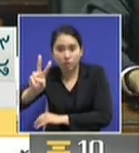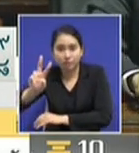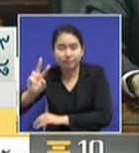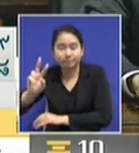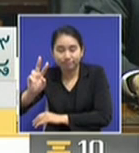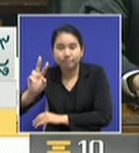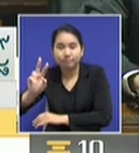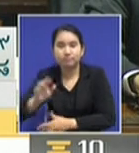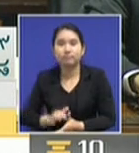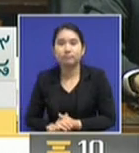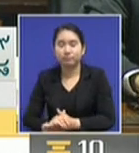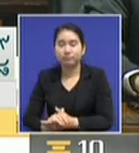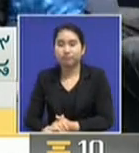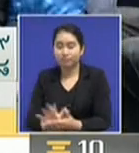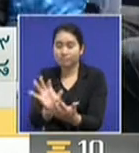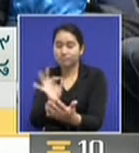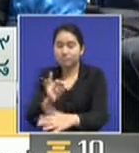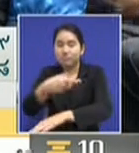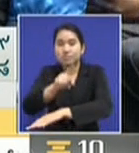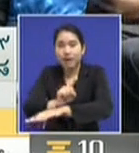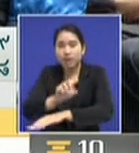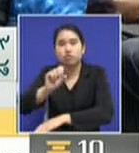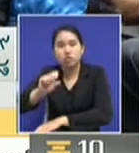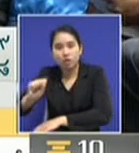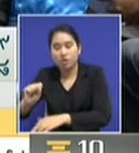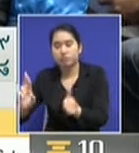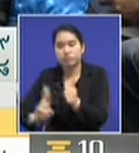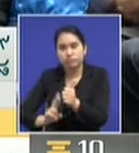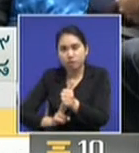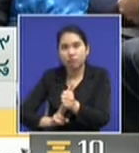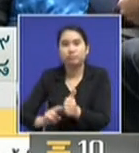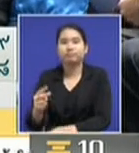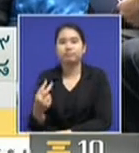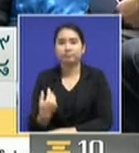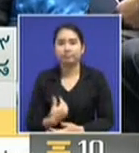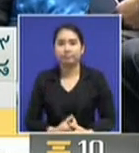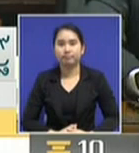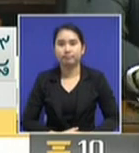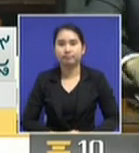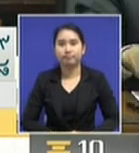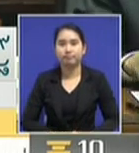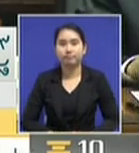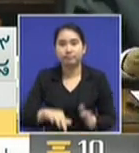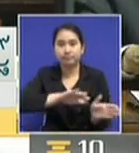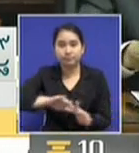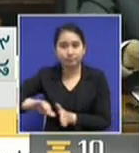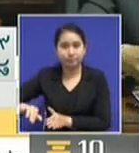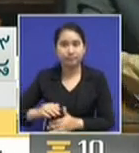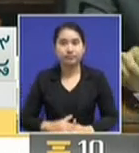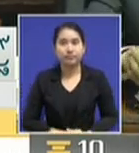party's resolution and therefore will be voting for the candidacy of Prime Minister Prayuth